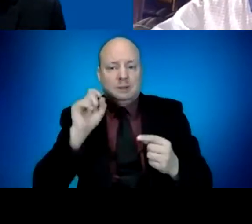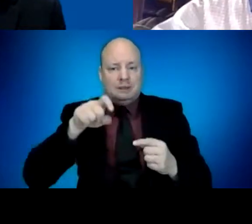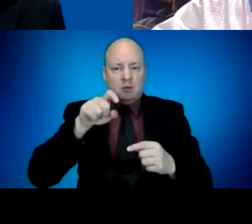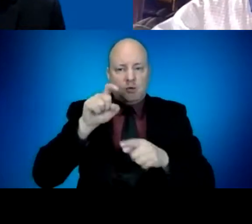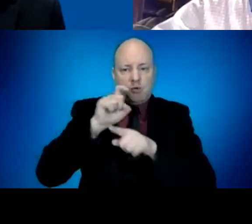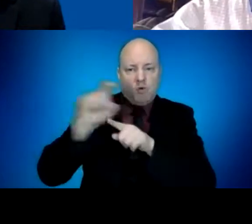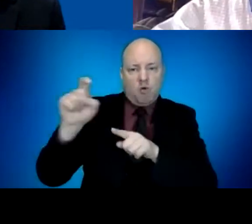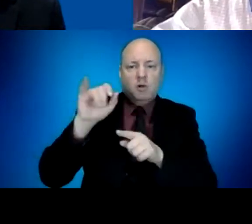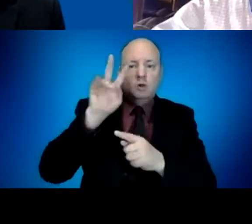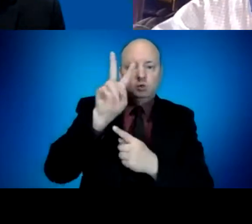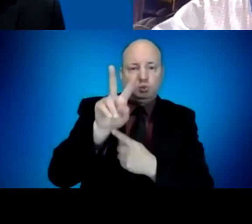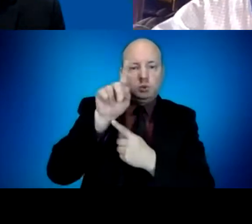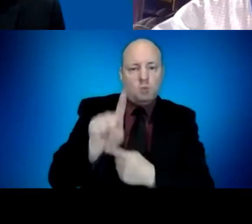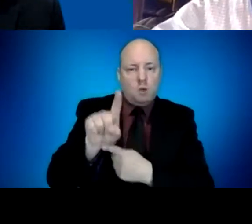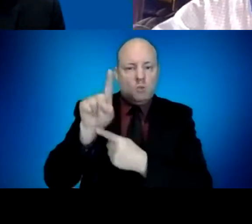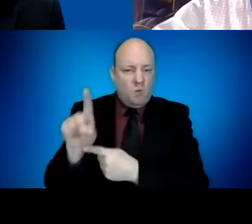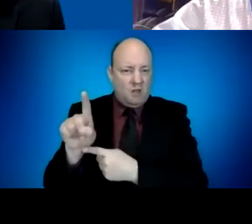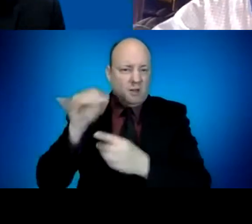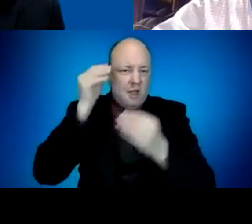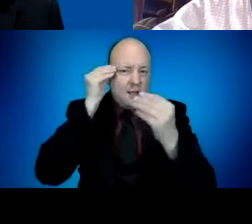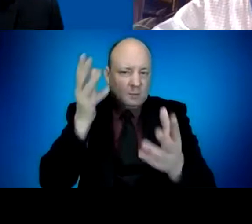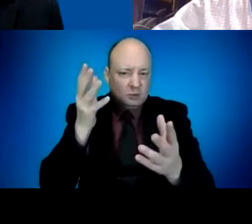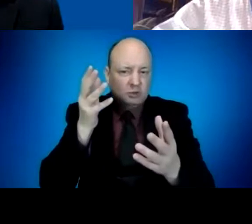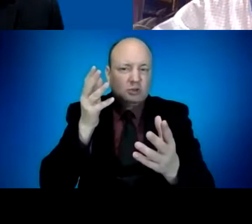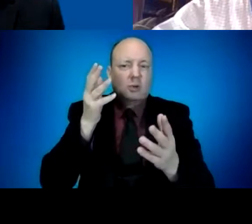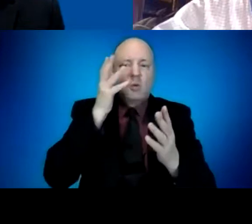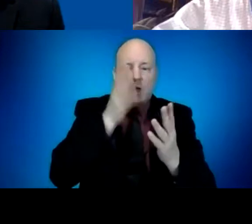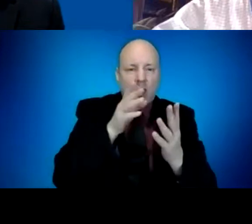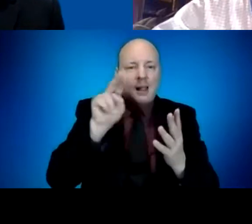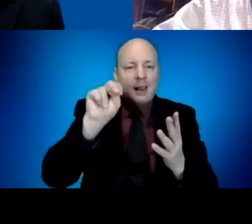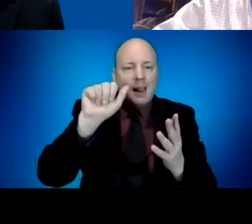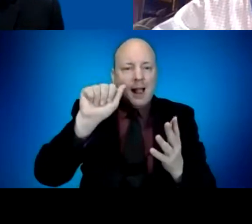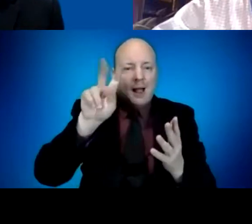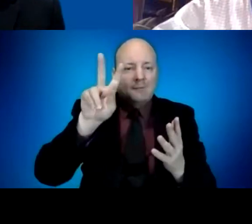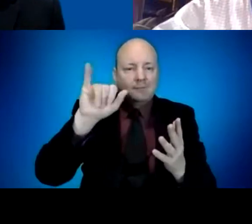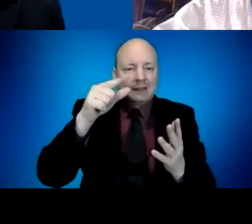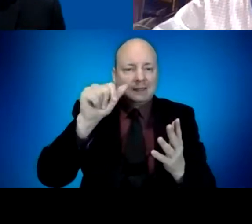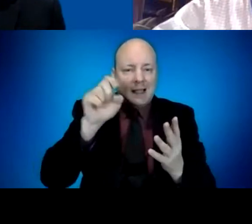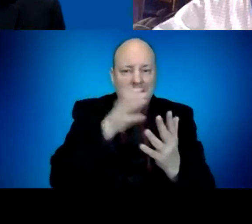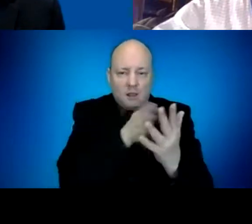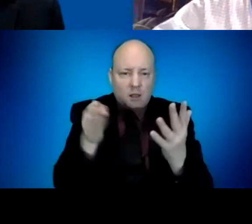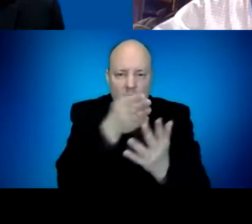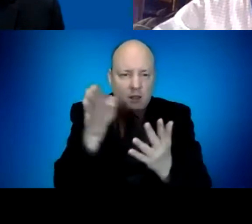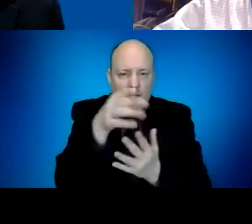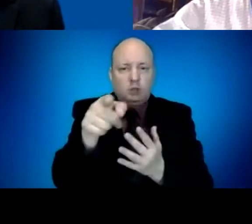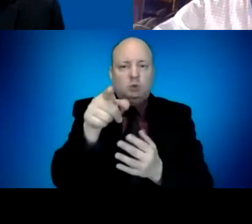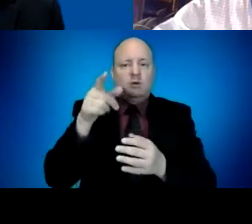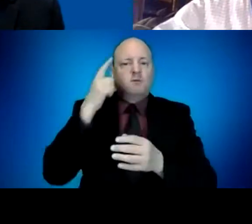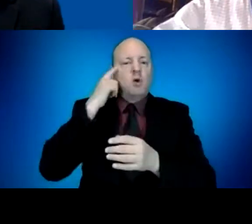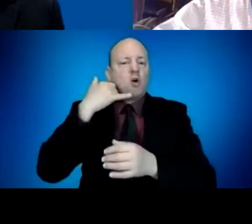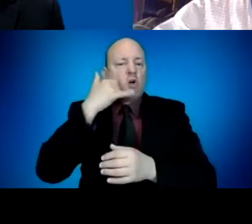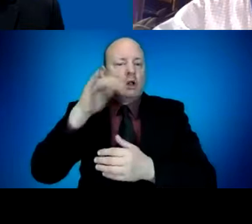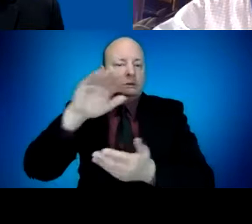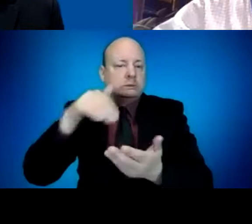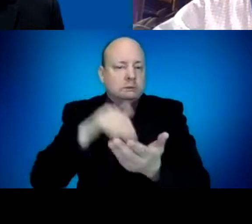the call center at at the Oregon Convention Center, if that's where they're trying to get scheduled or work with the folks at 2-1